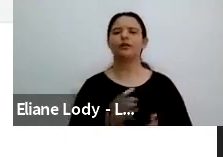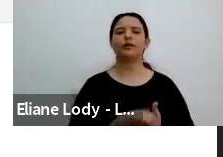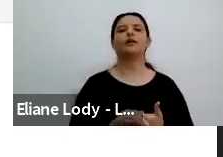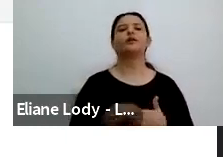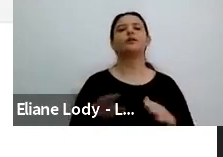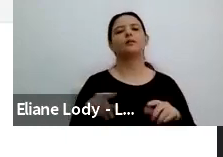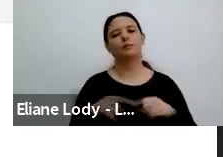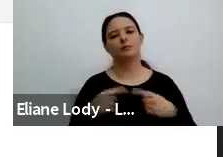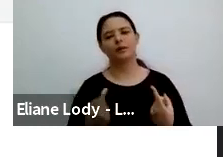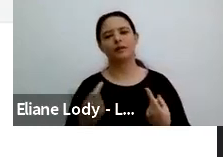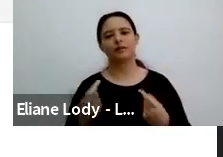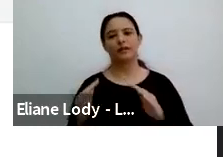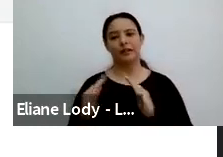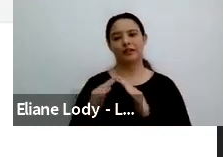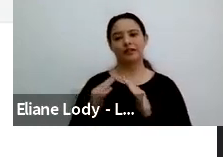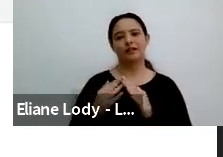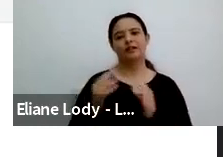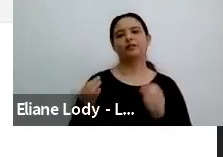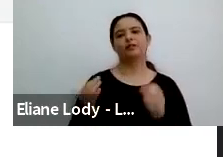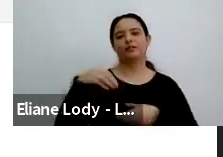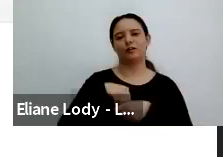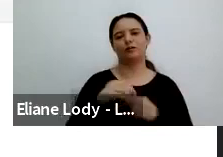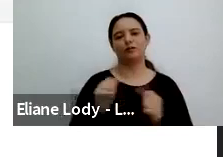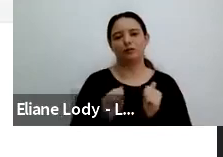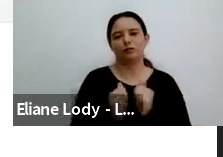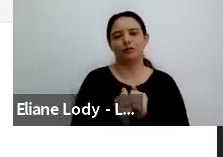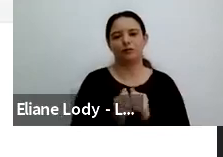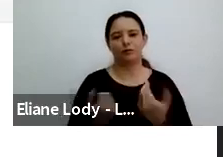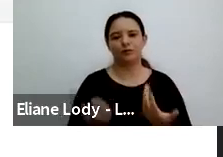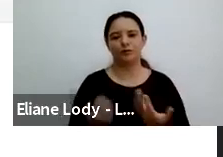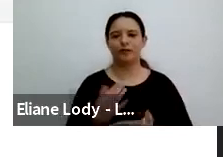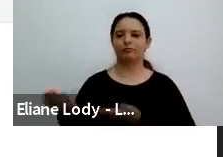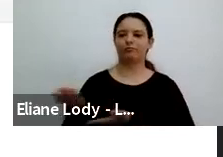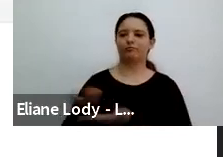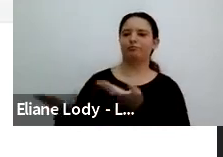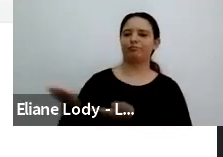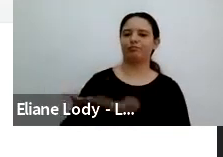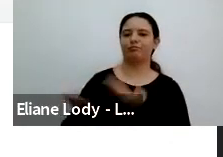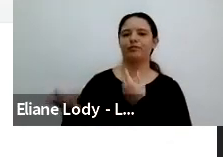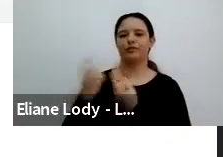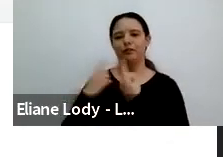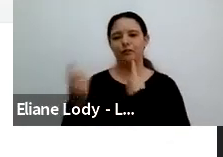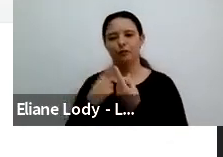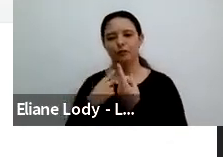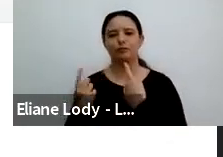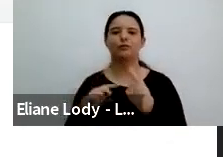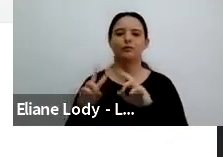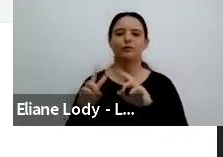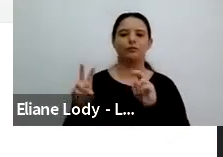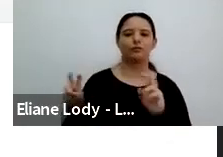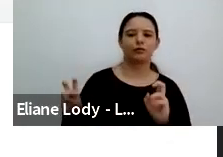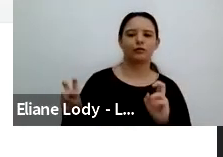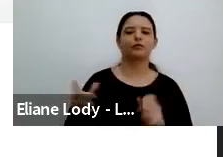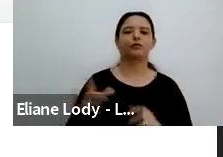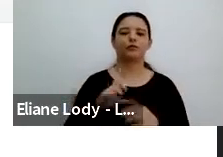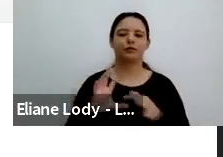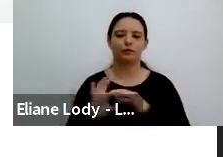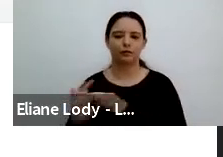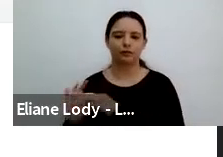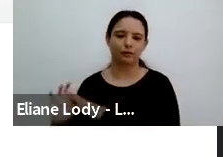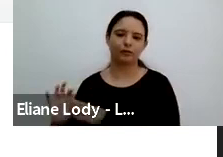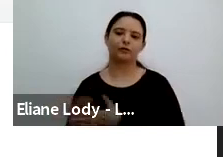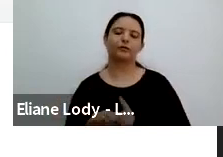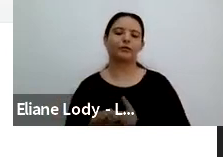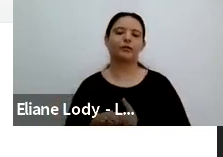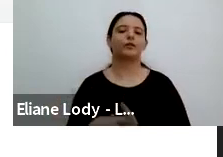oriented to work on situated discourse, Goffman and Eleanor Oakes, for example. Especially to dialogic semiotics,